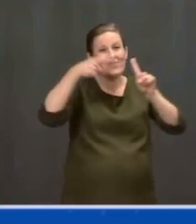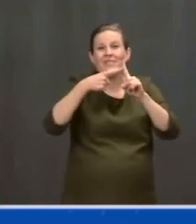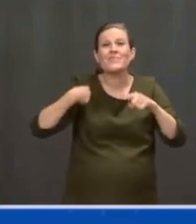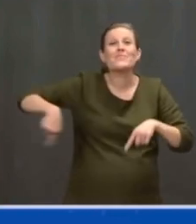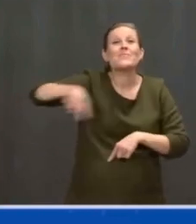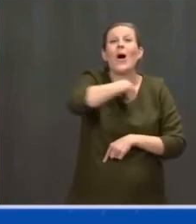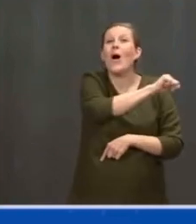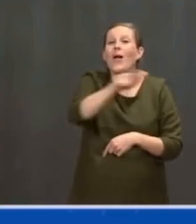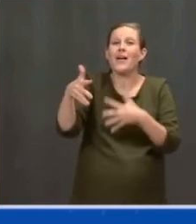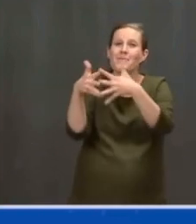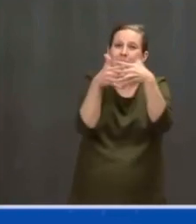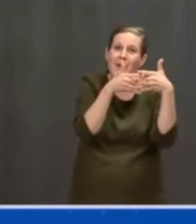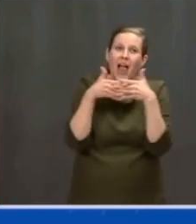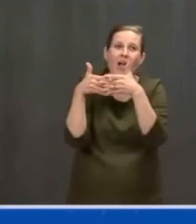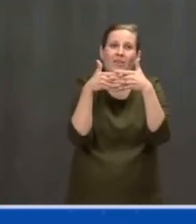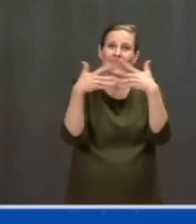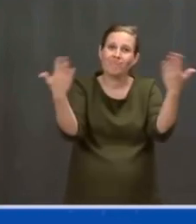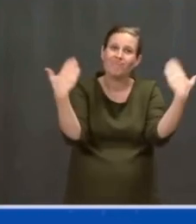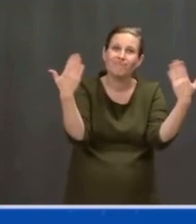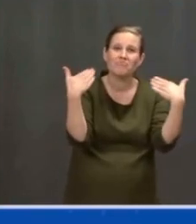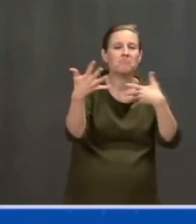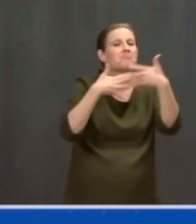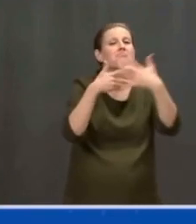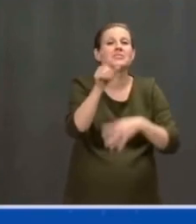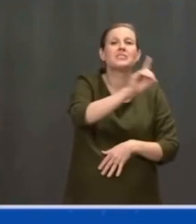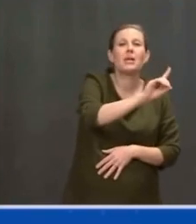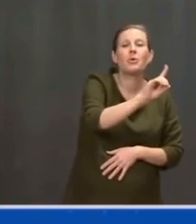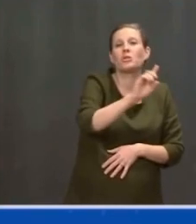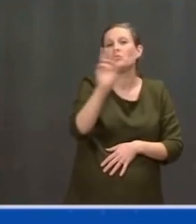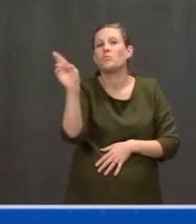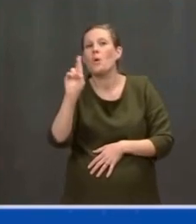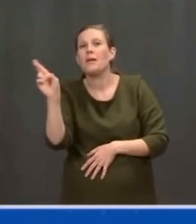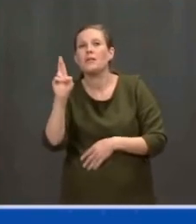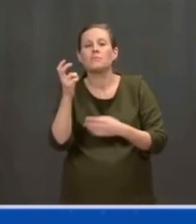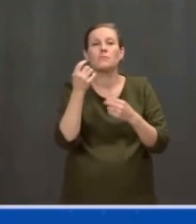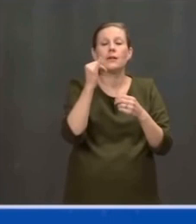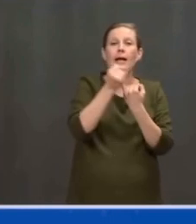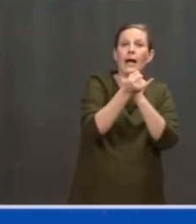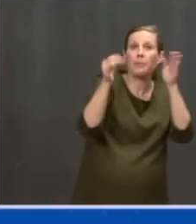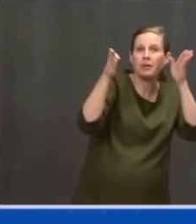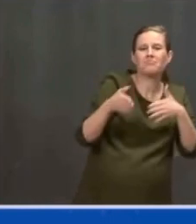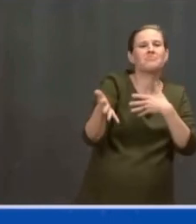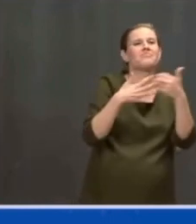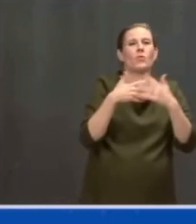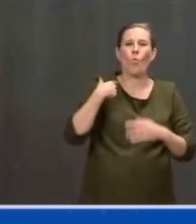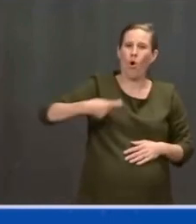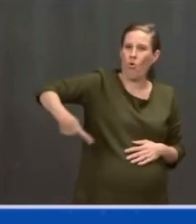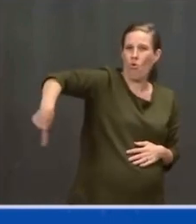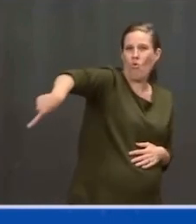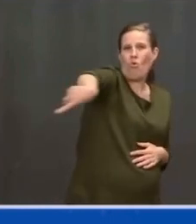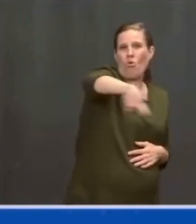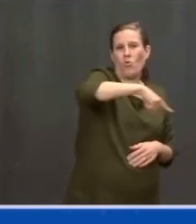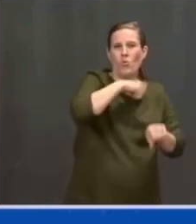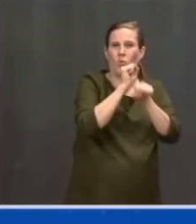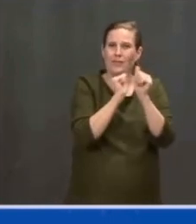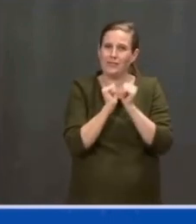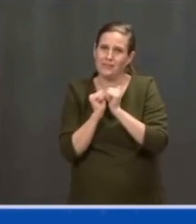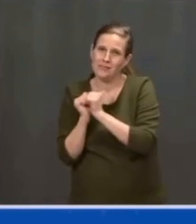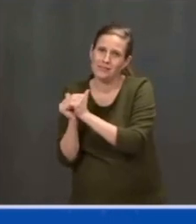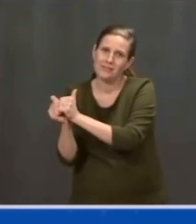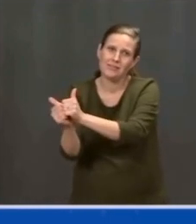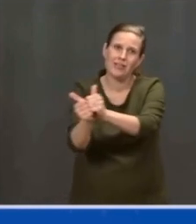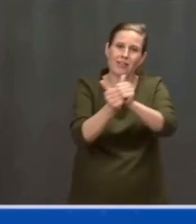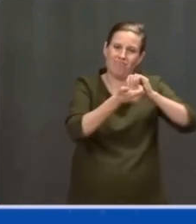Democrats, Republicans, independents, we can do this. We have to do this. We will do this.